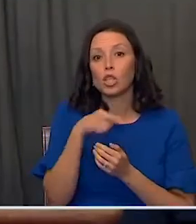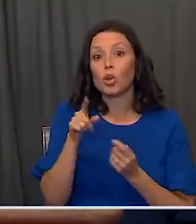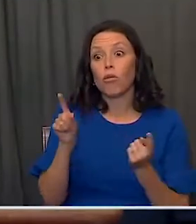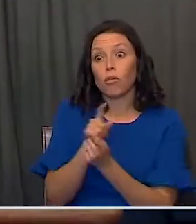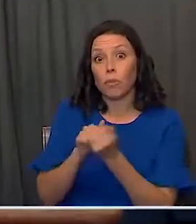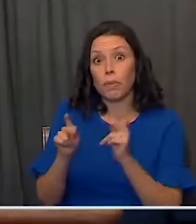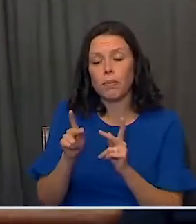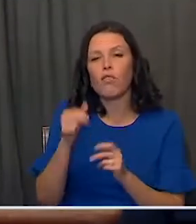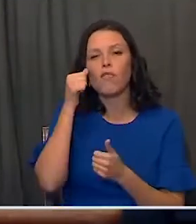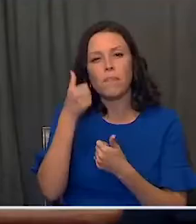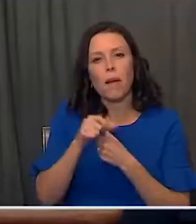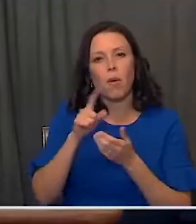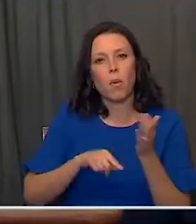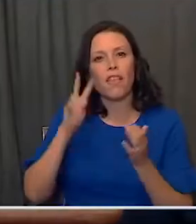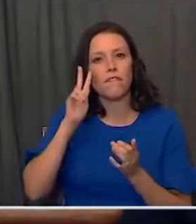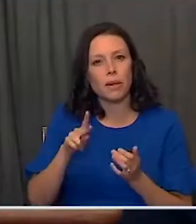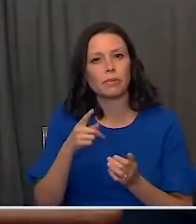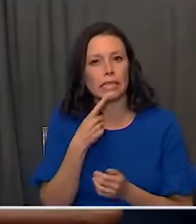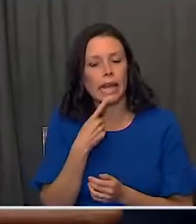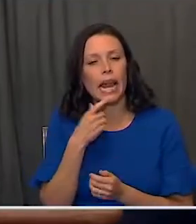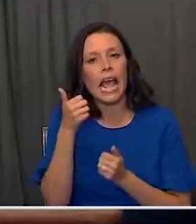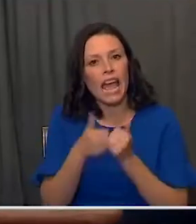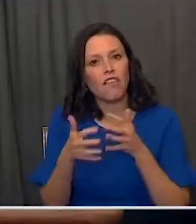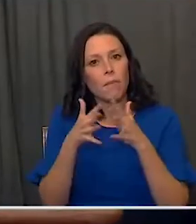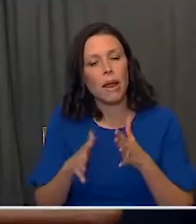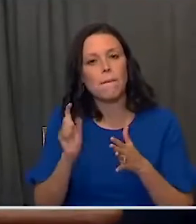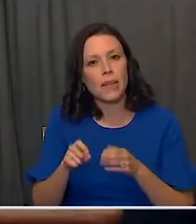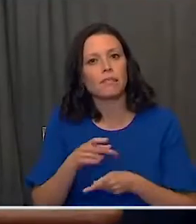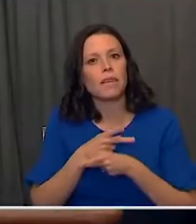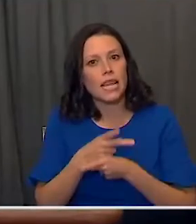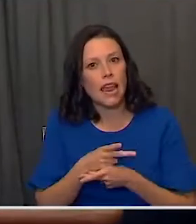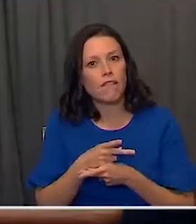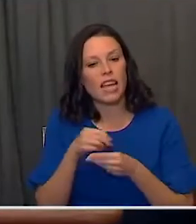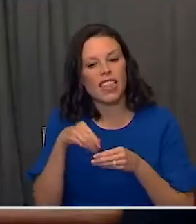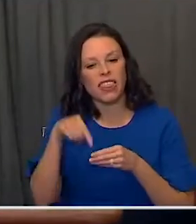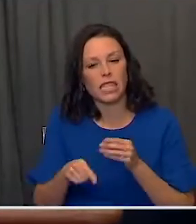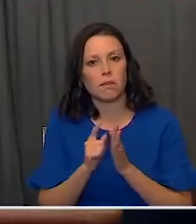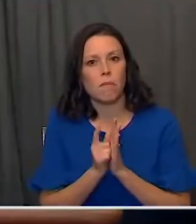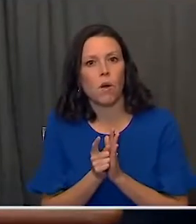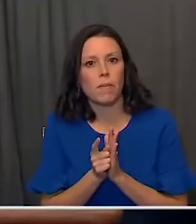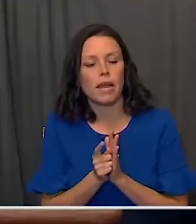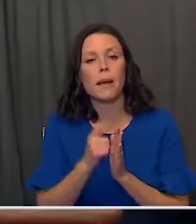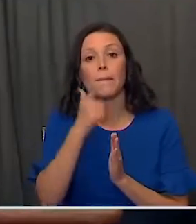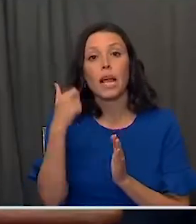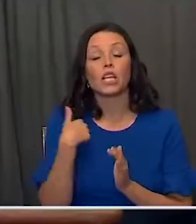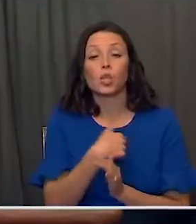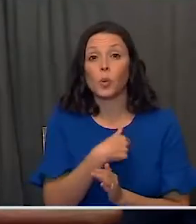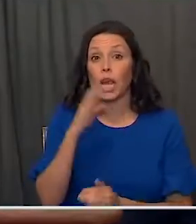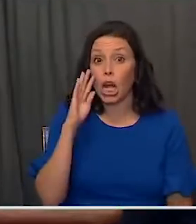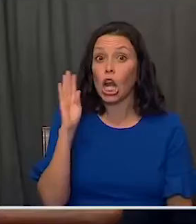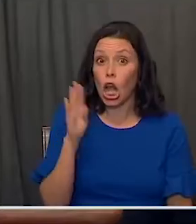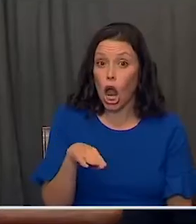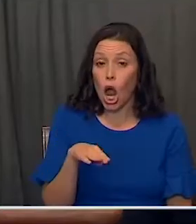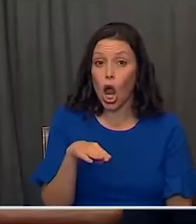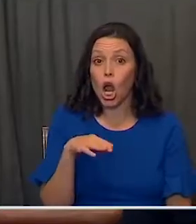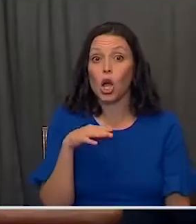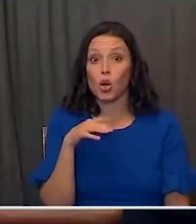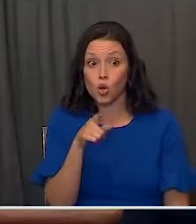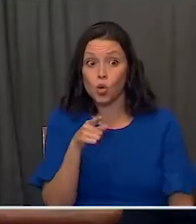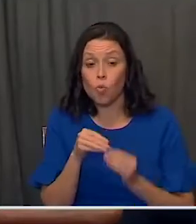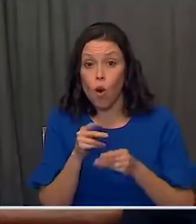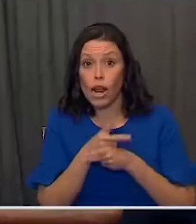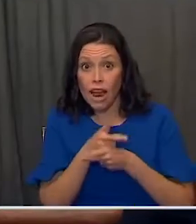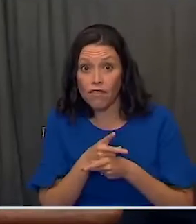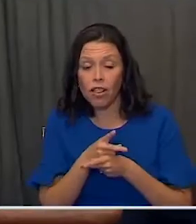talked about. Every American needs to be vigilant in this moment, because we know that when you are,